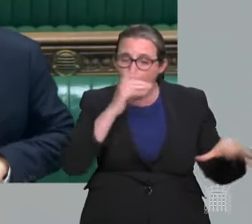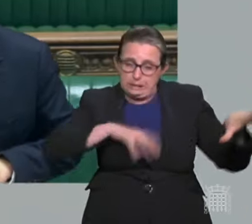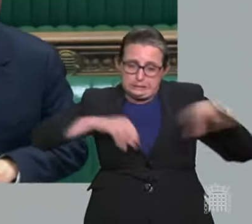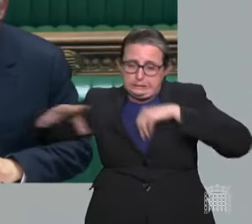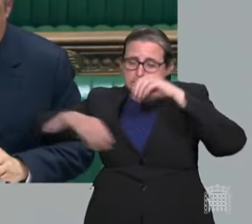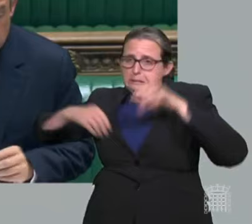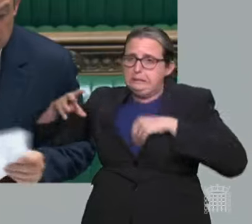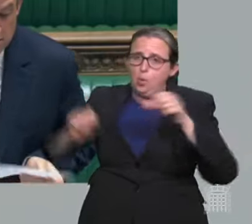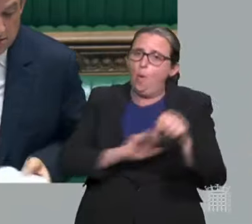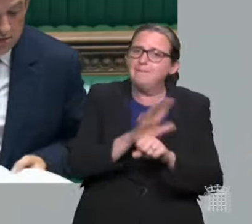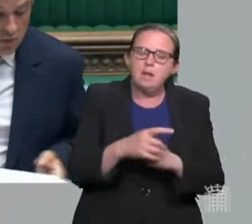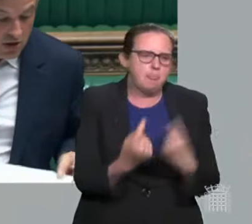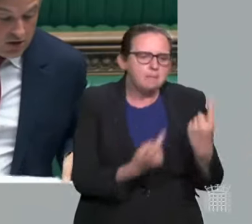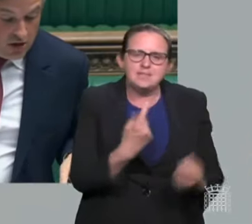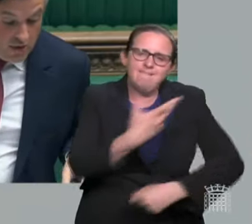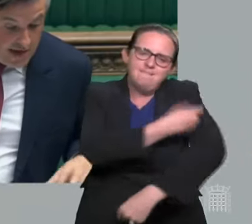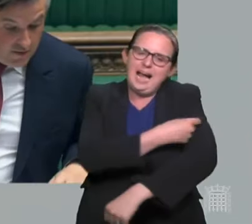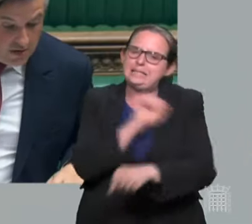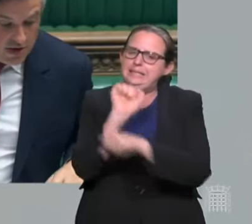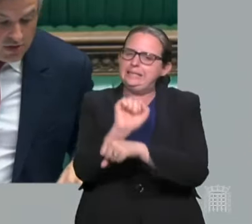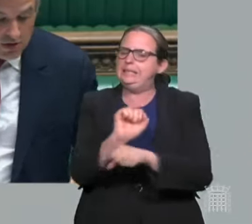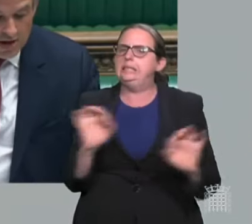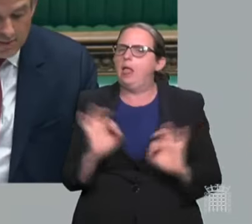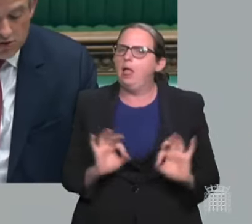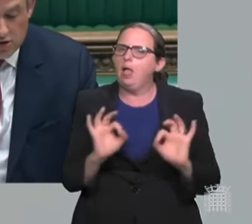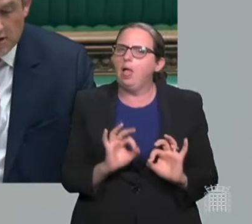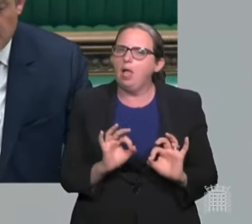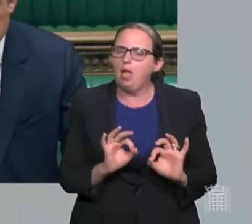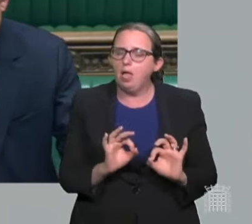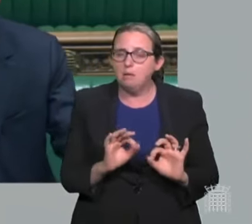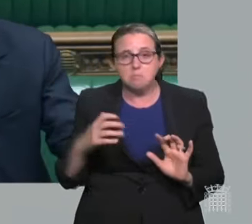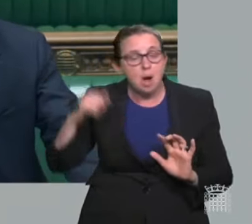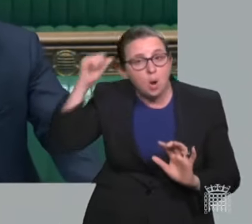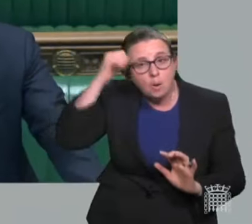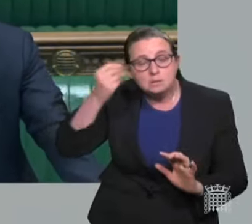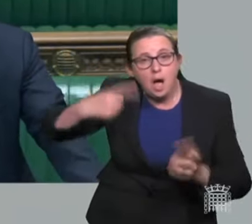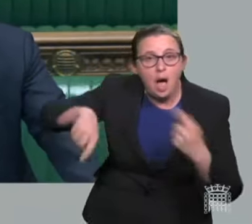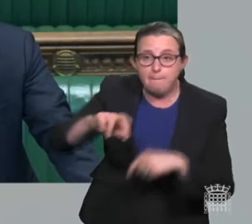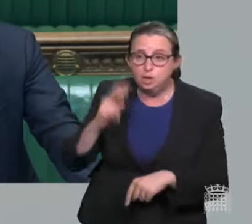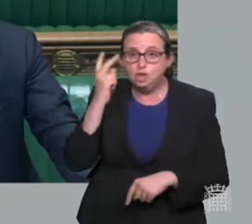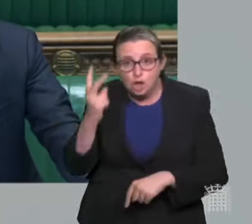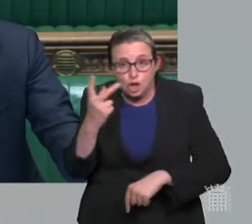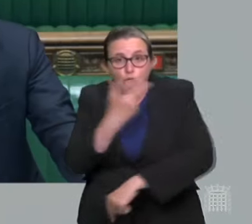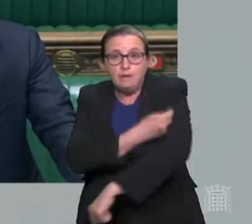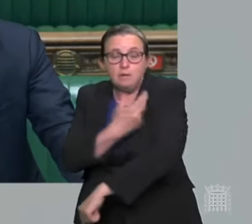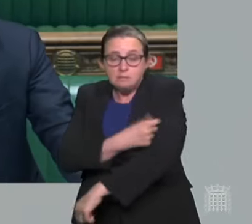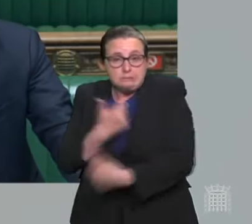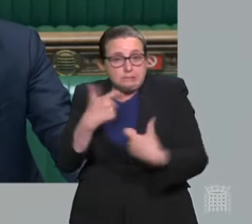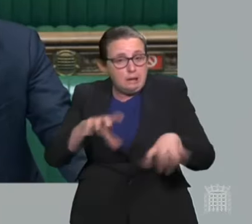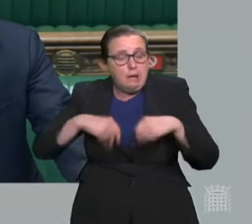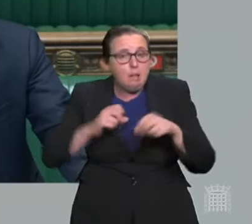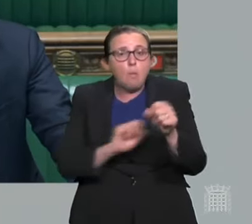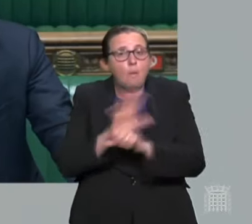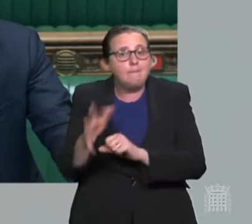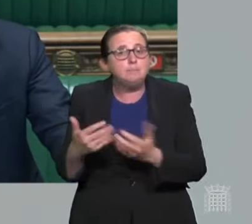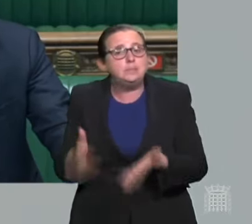have no vaccination protection. But we also know even when double-jabbed, you can catch and transmit the virus. And many of them